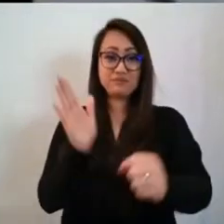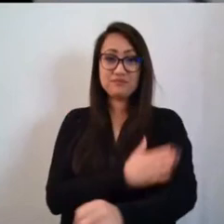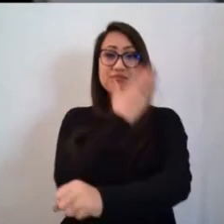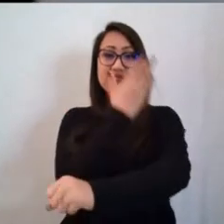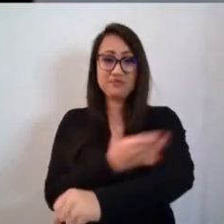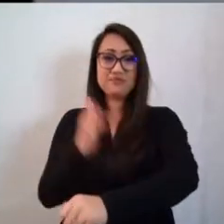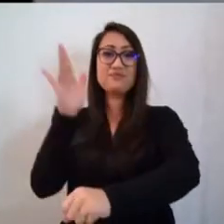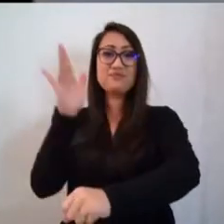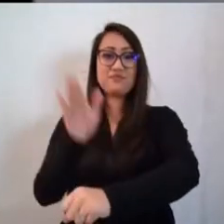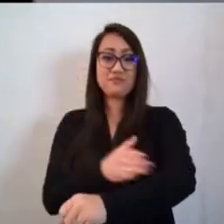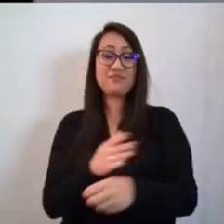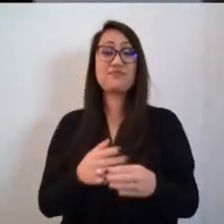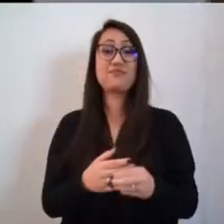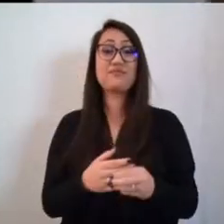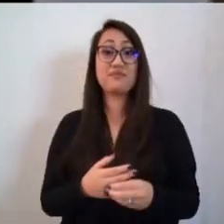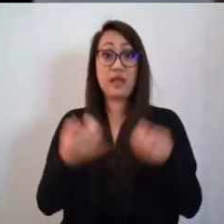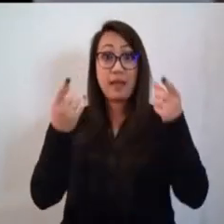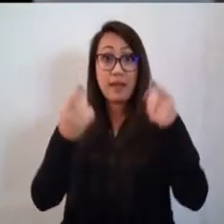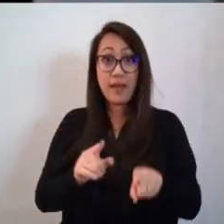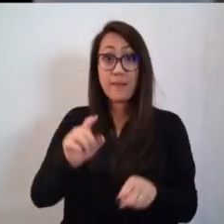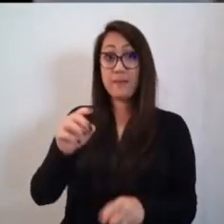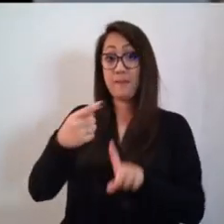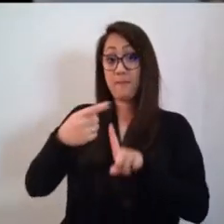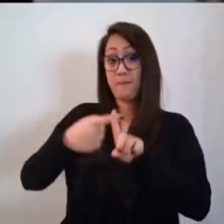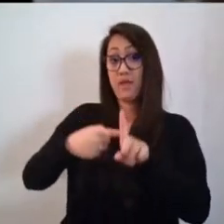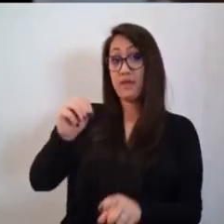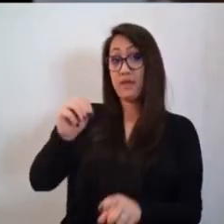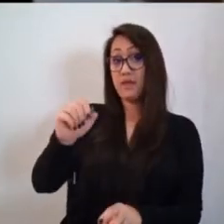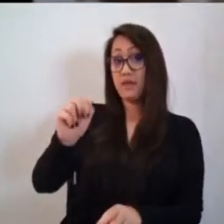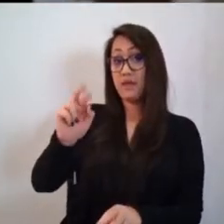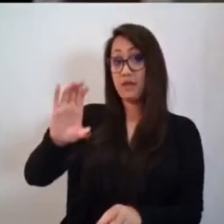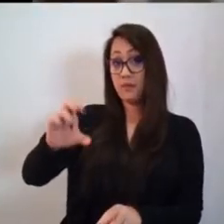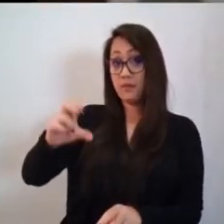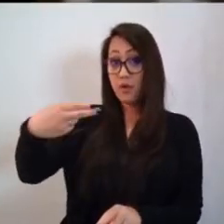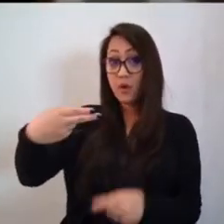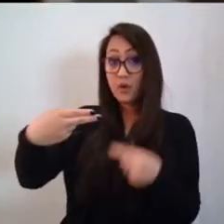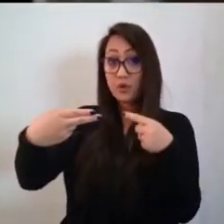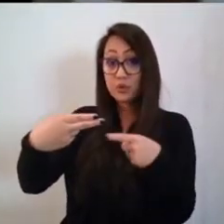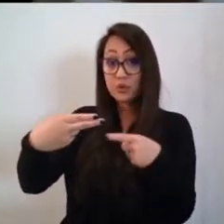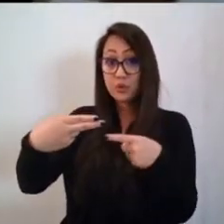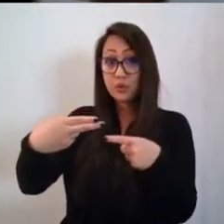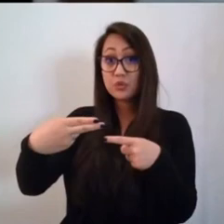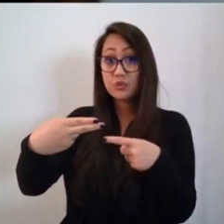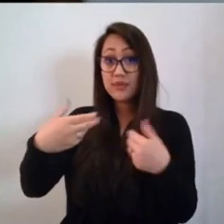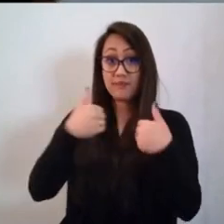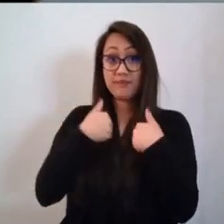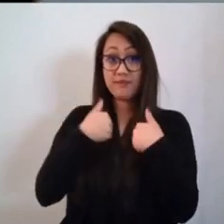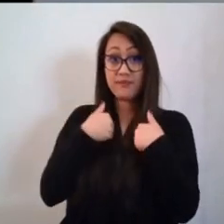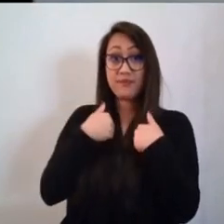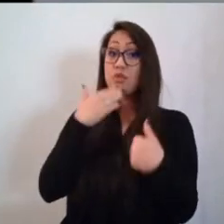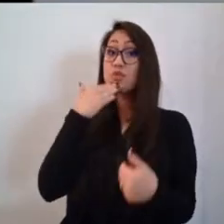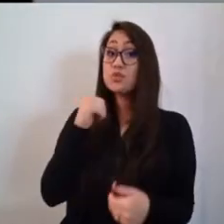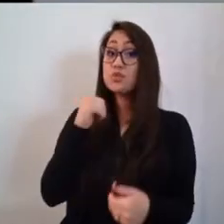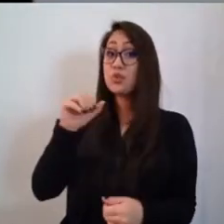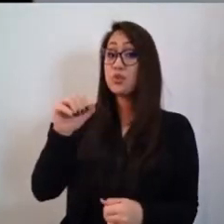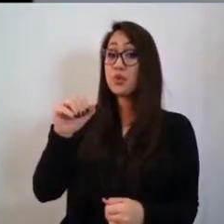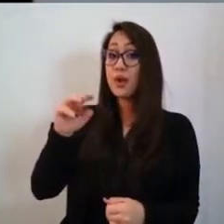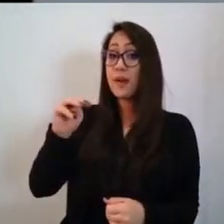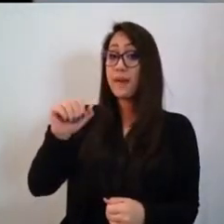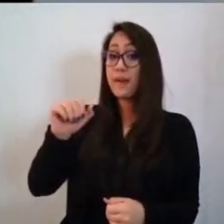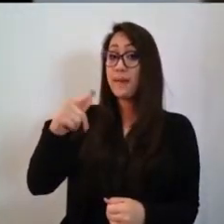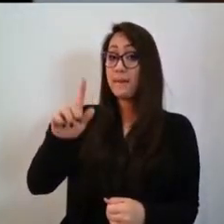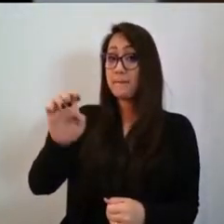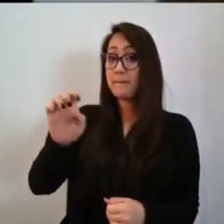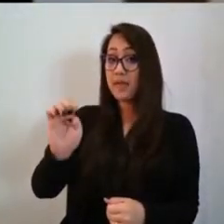And in March, they tapped the sugar maple trees, and boiled the sap